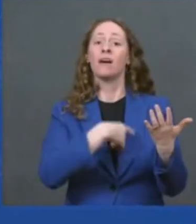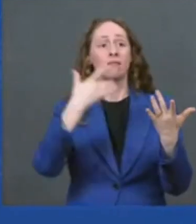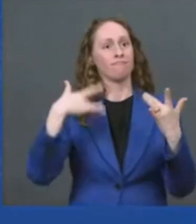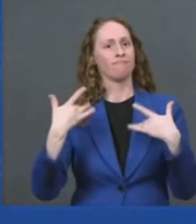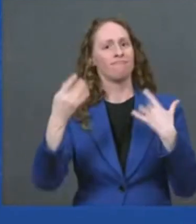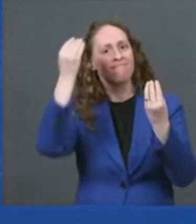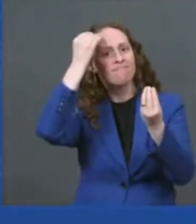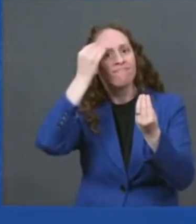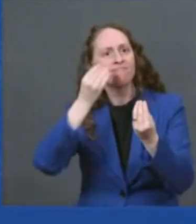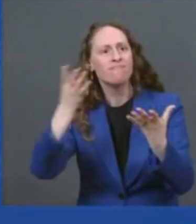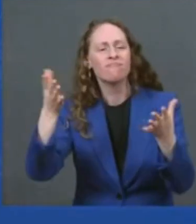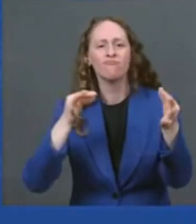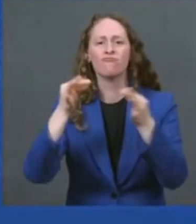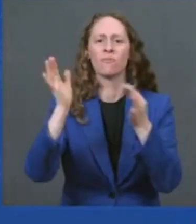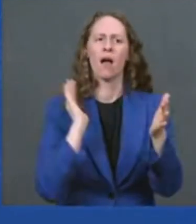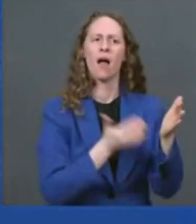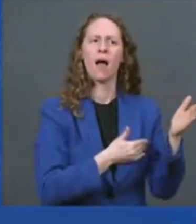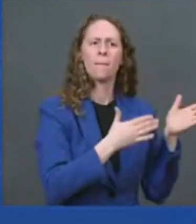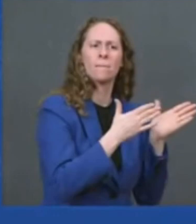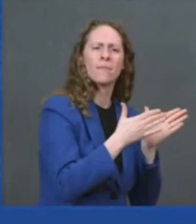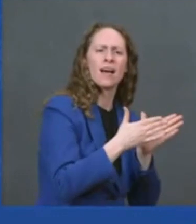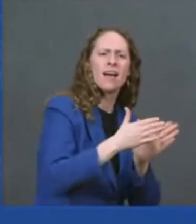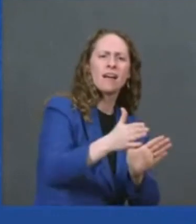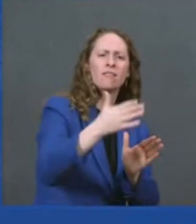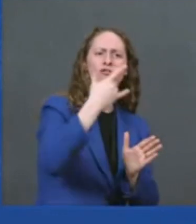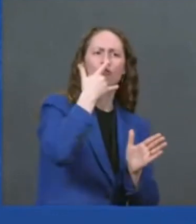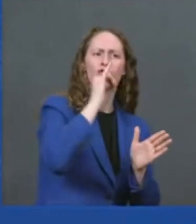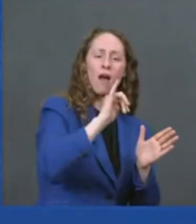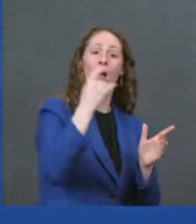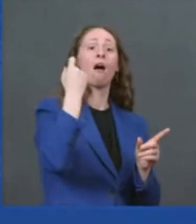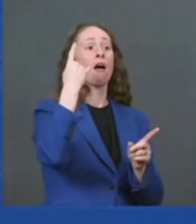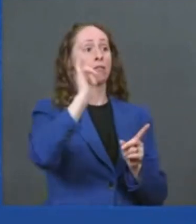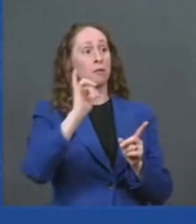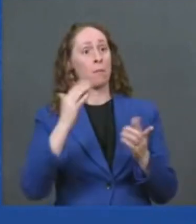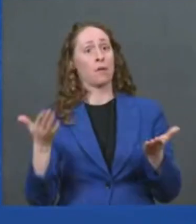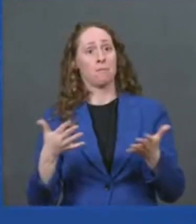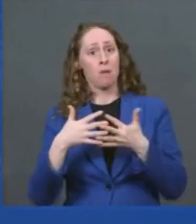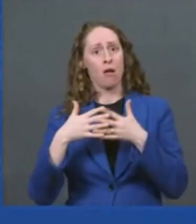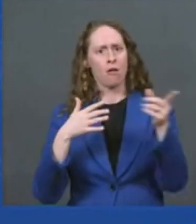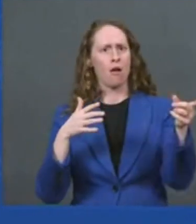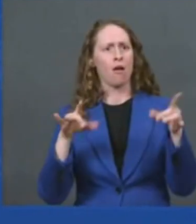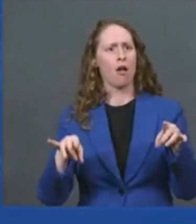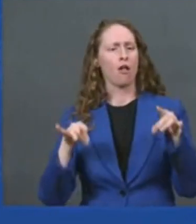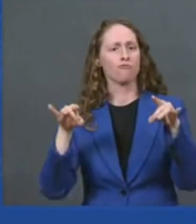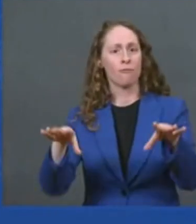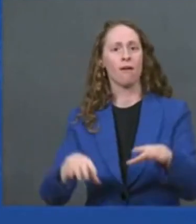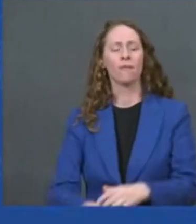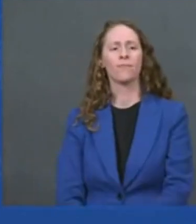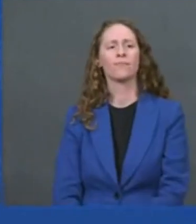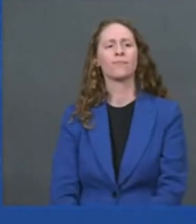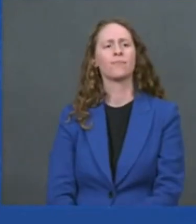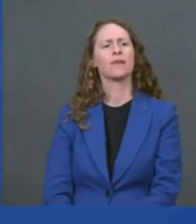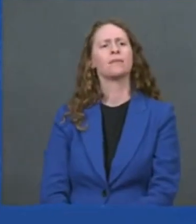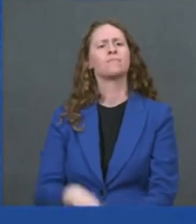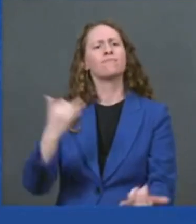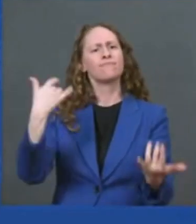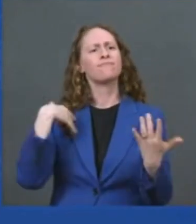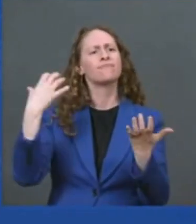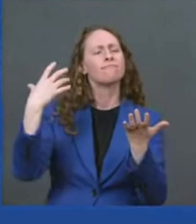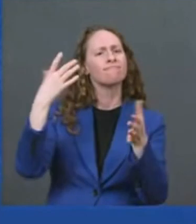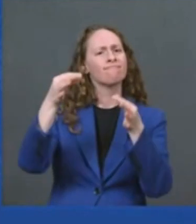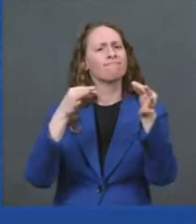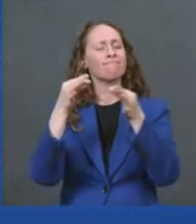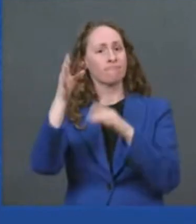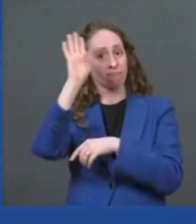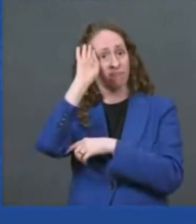great story of american australian partnership continuing our two countries historic alliance in world conflicts